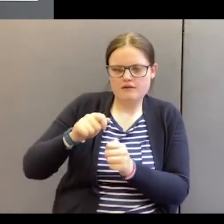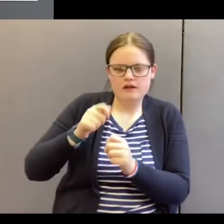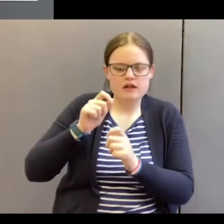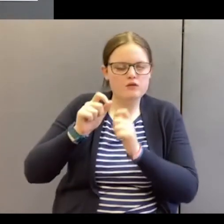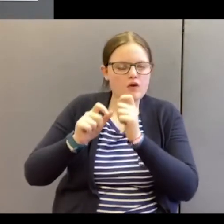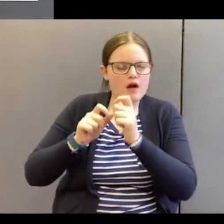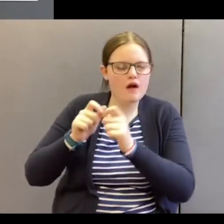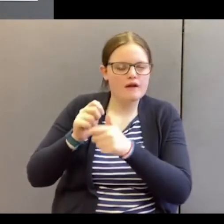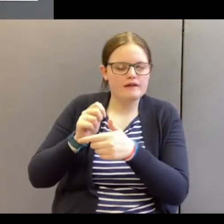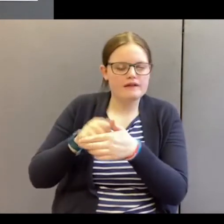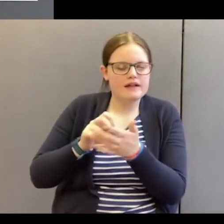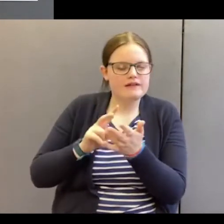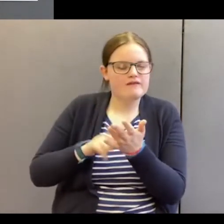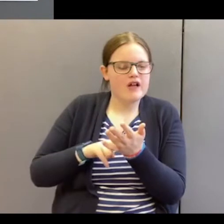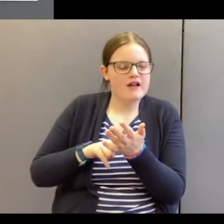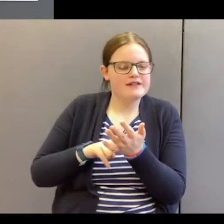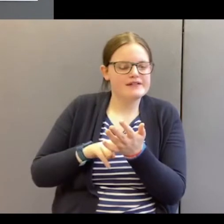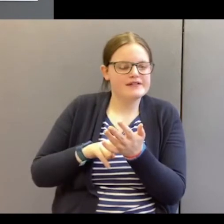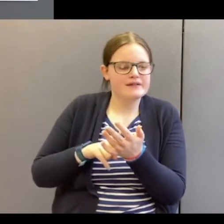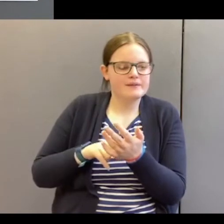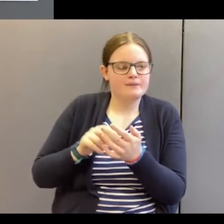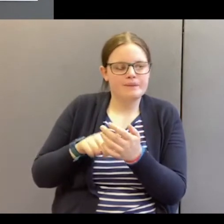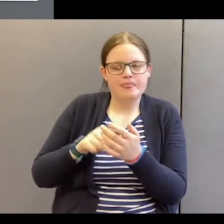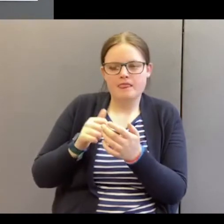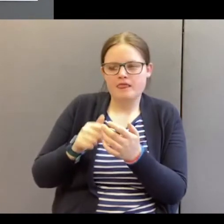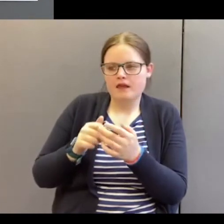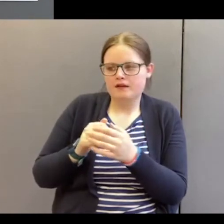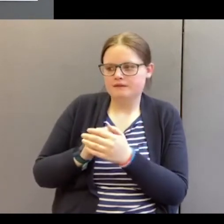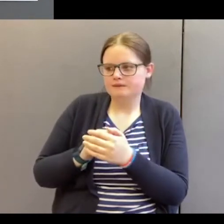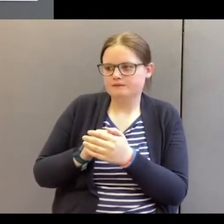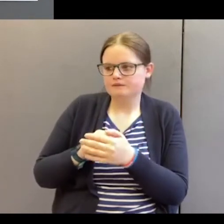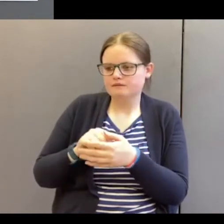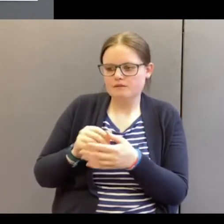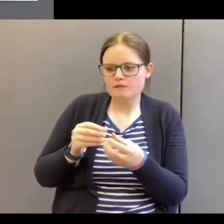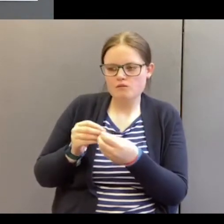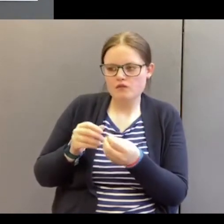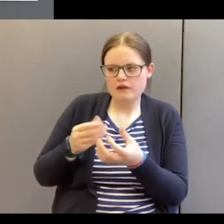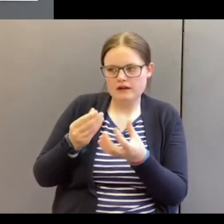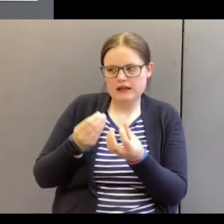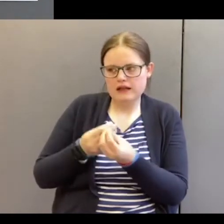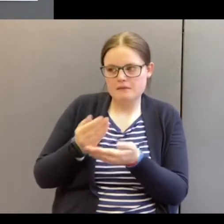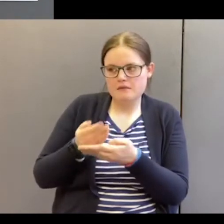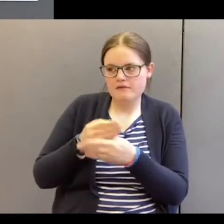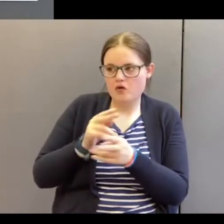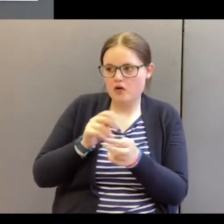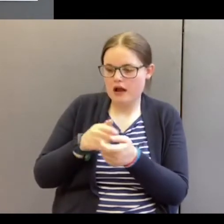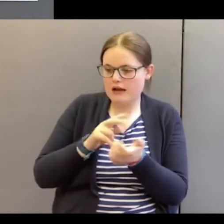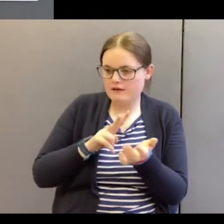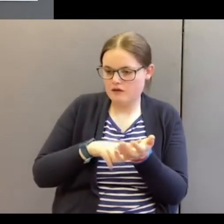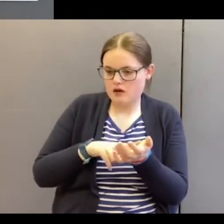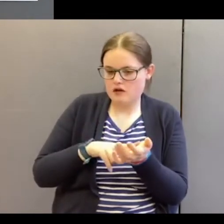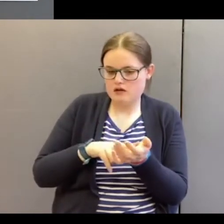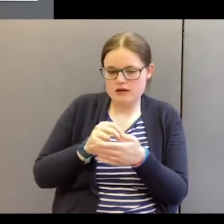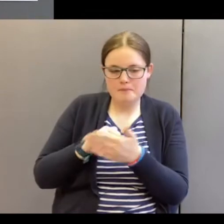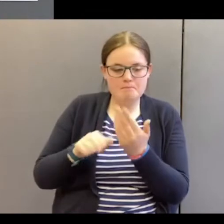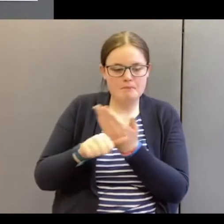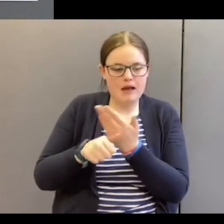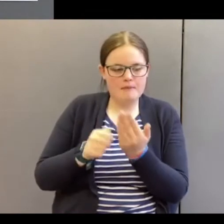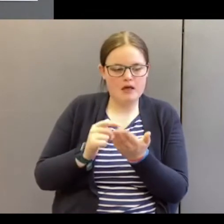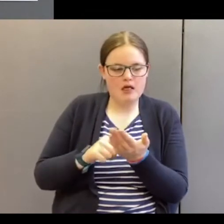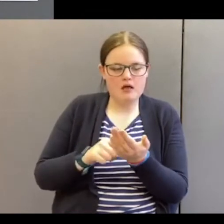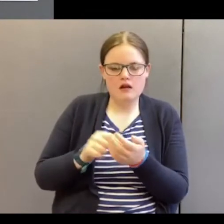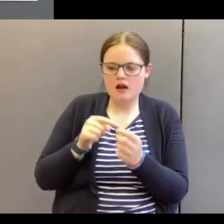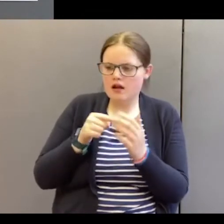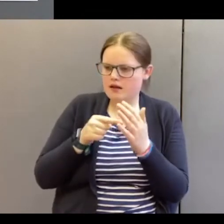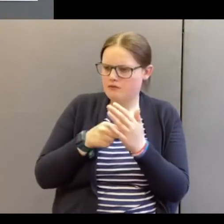in this text and then we shall bring it together. But before we look at any text in the Bible, it's so